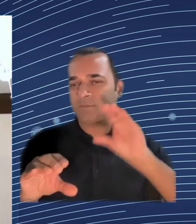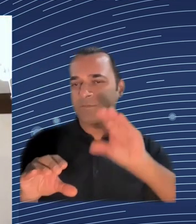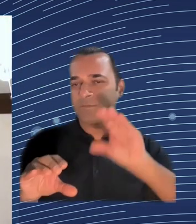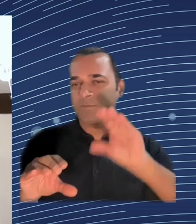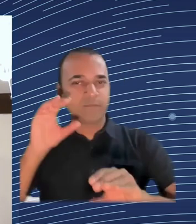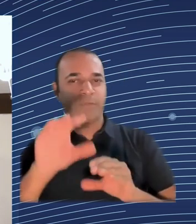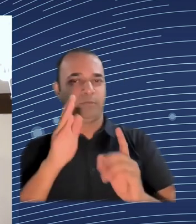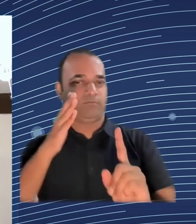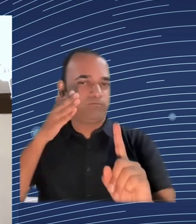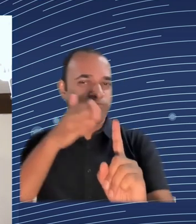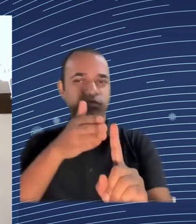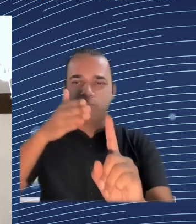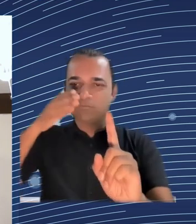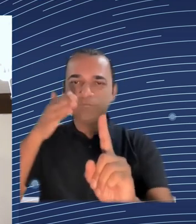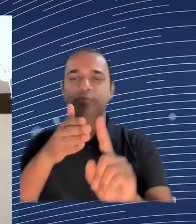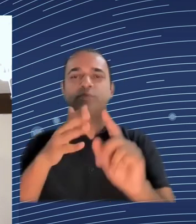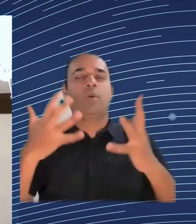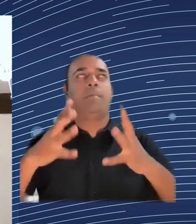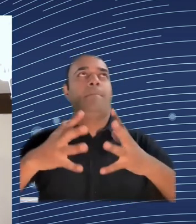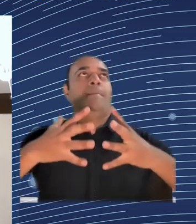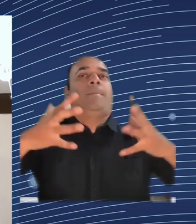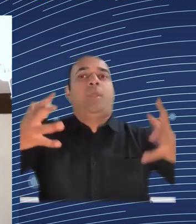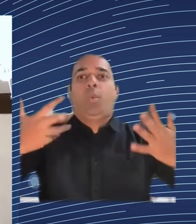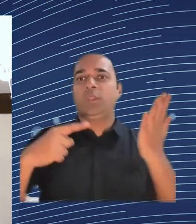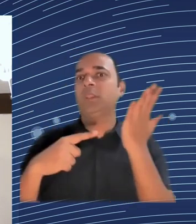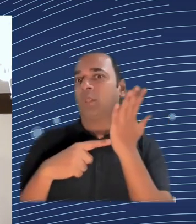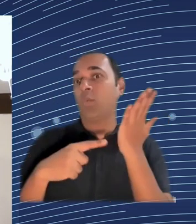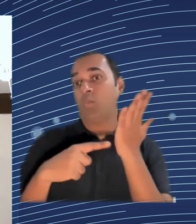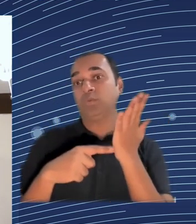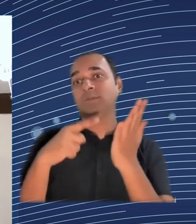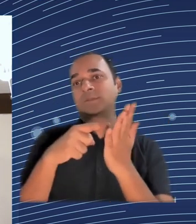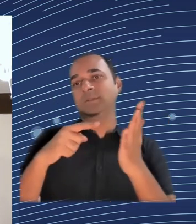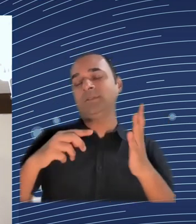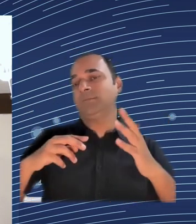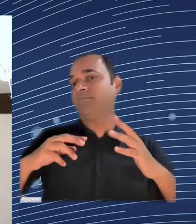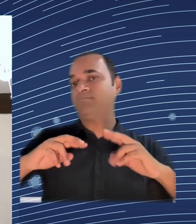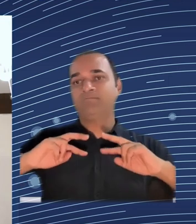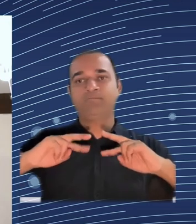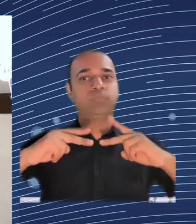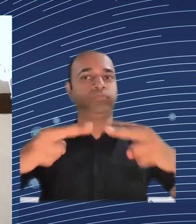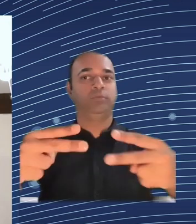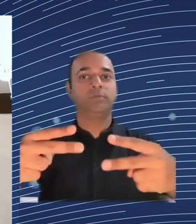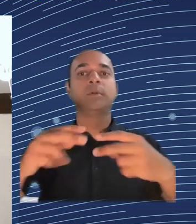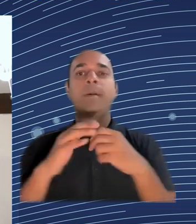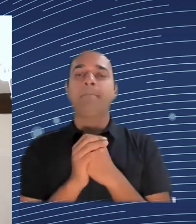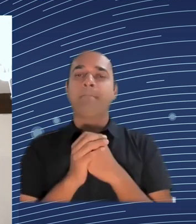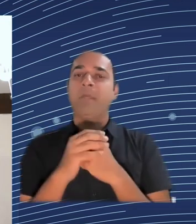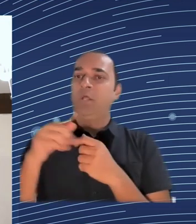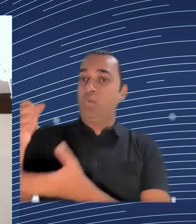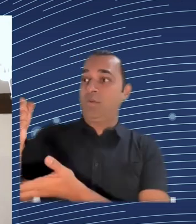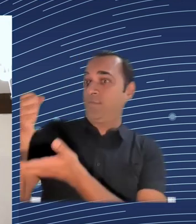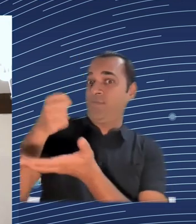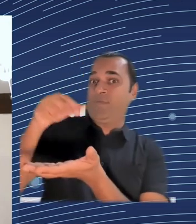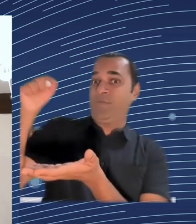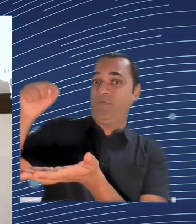is for Europe. I think we're doing some of this, we should do more of it for sure, but the ideas aren't lacking, right? It's the commercialization, the implementation, the scaling,